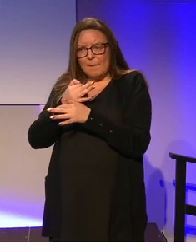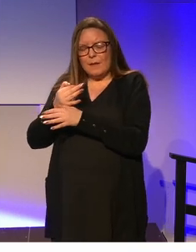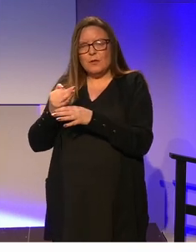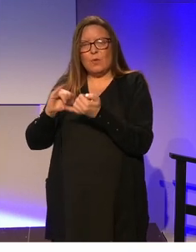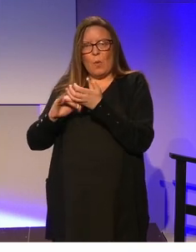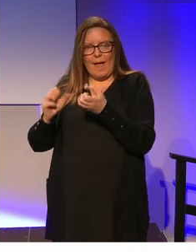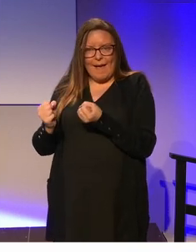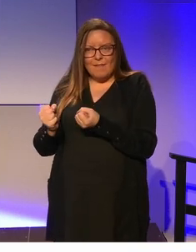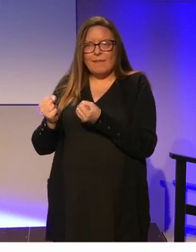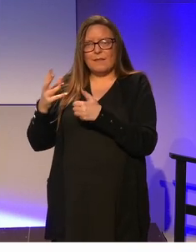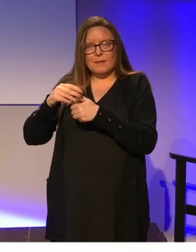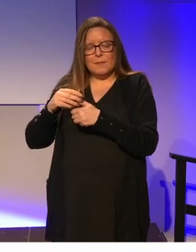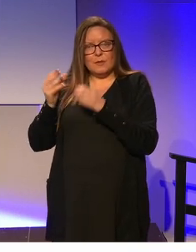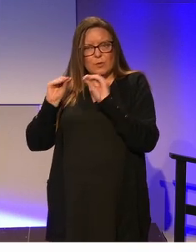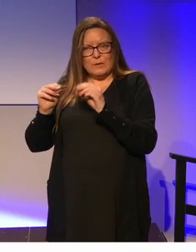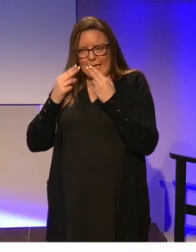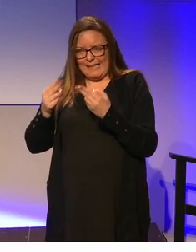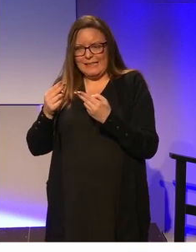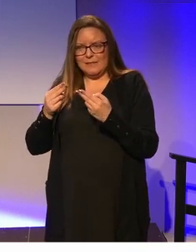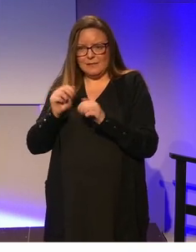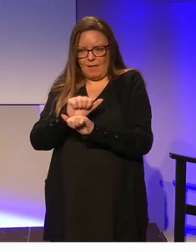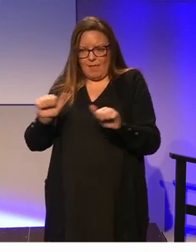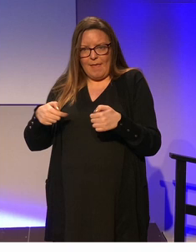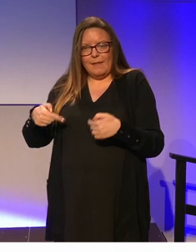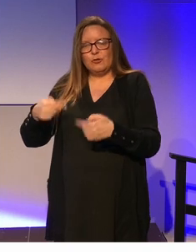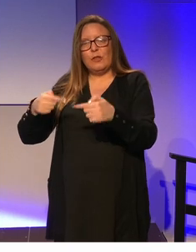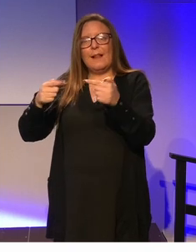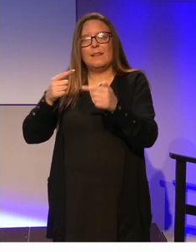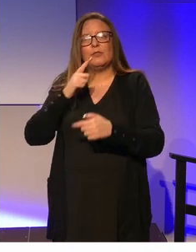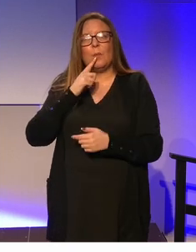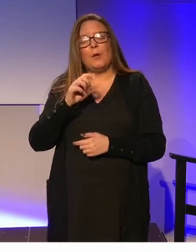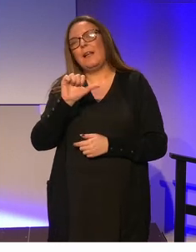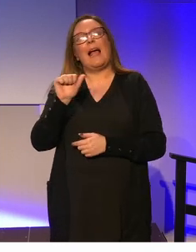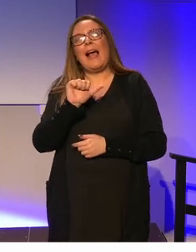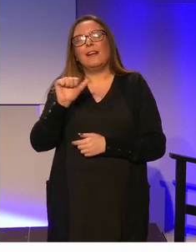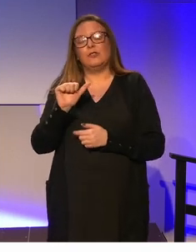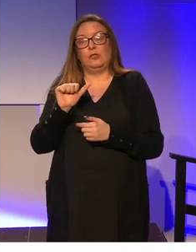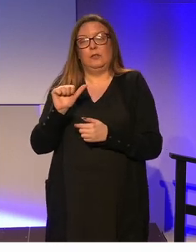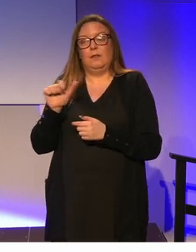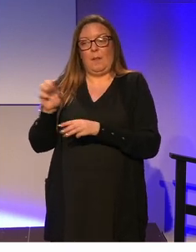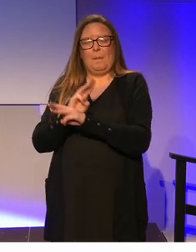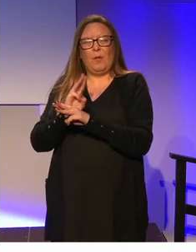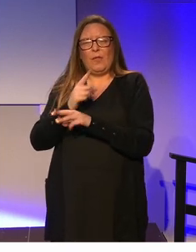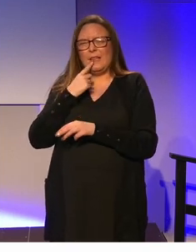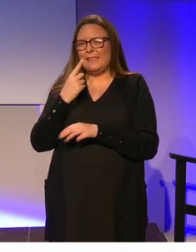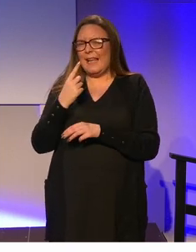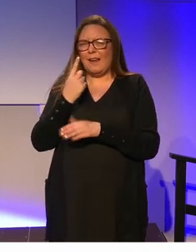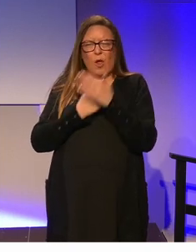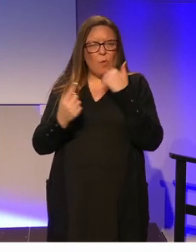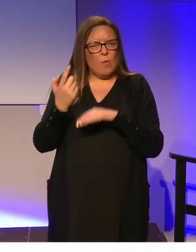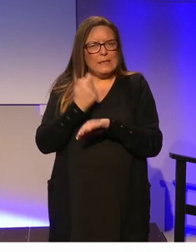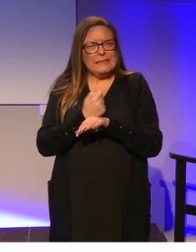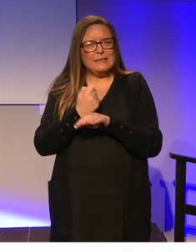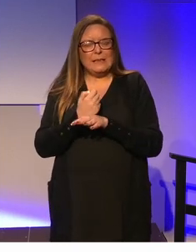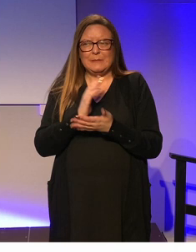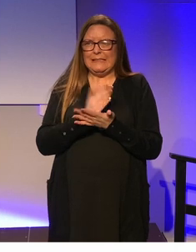challenges they experienced and at that point Aisling referred to being it being a lonely and uncertain time. So we all know